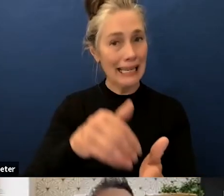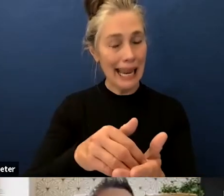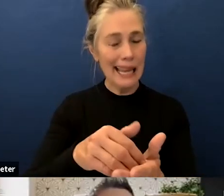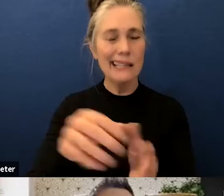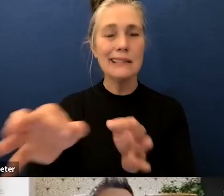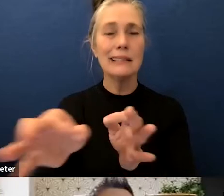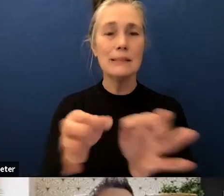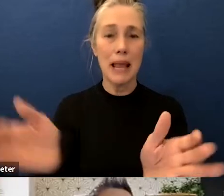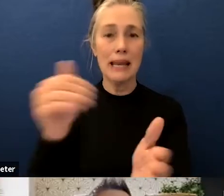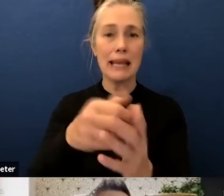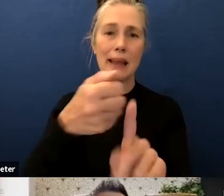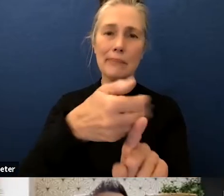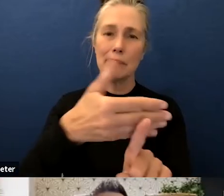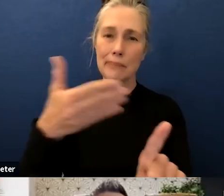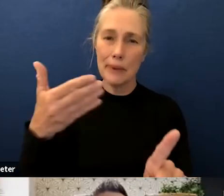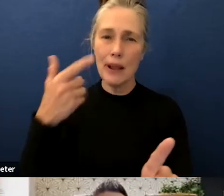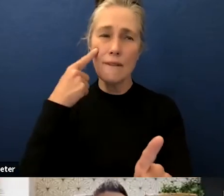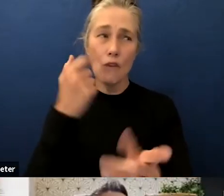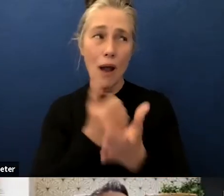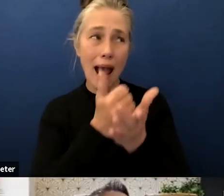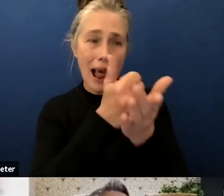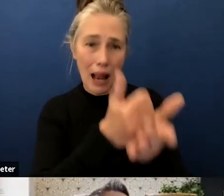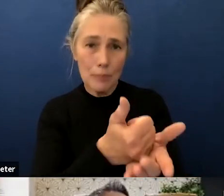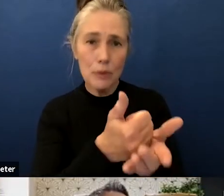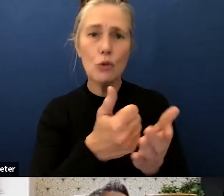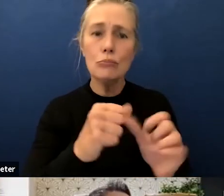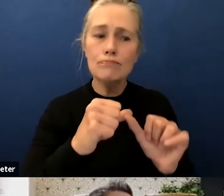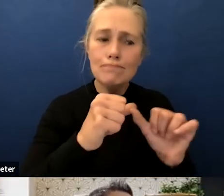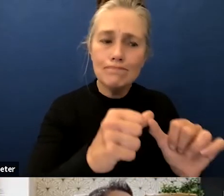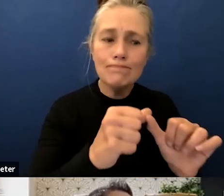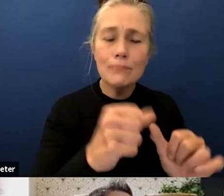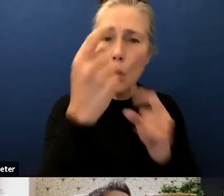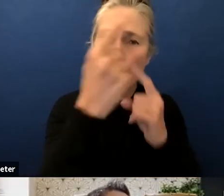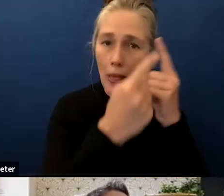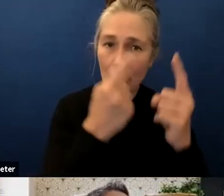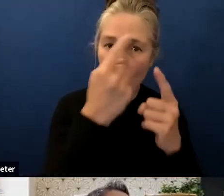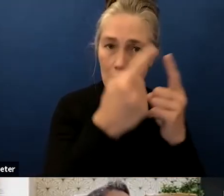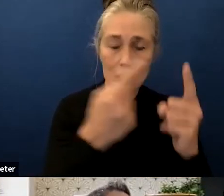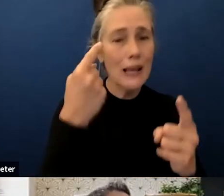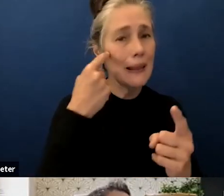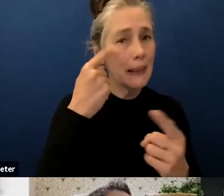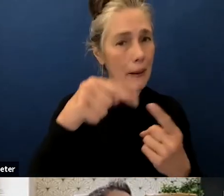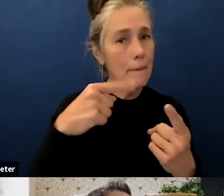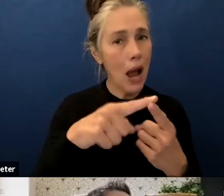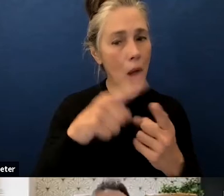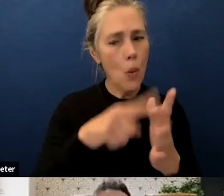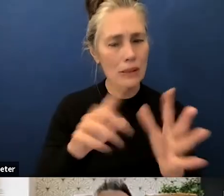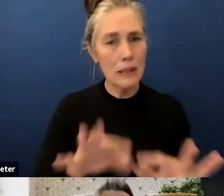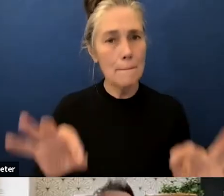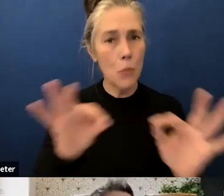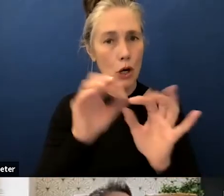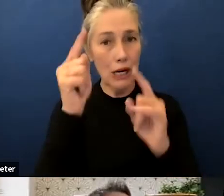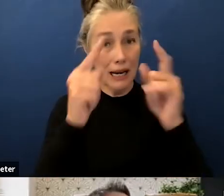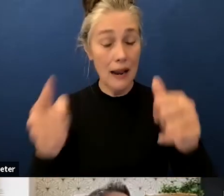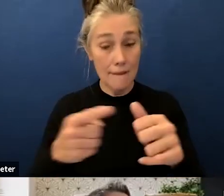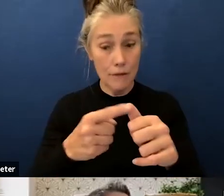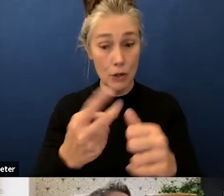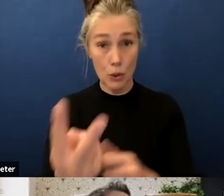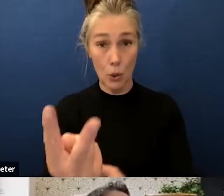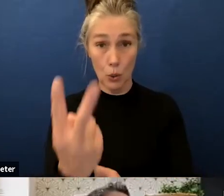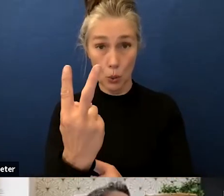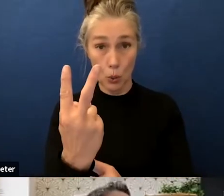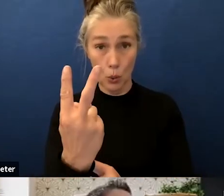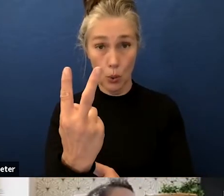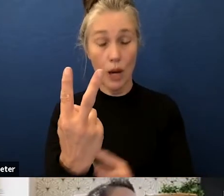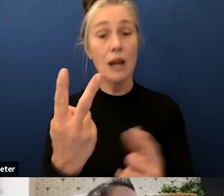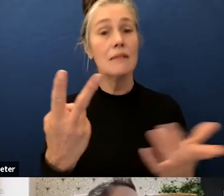just as you move forward with some thoughts um review the considerations so the first two as i've always mentioned uh are